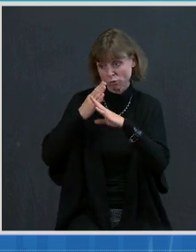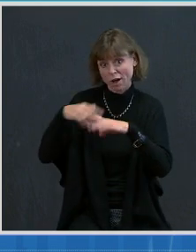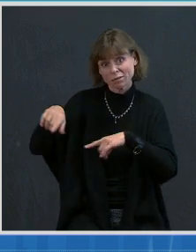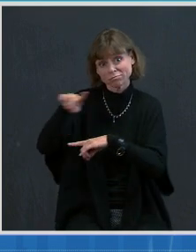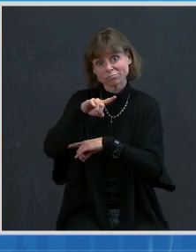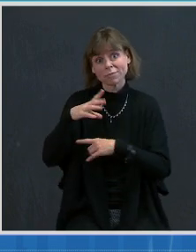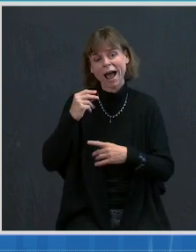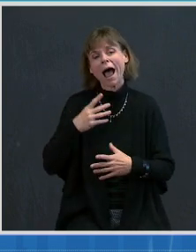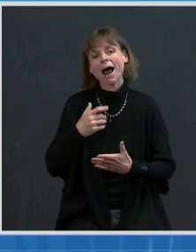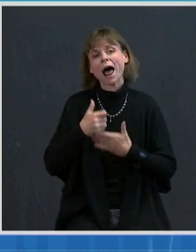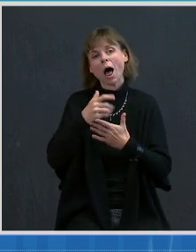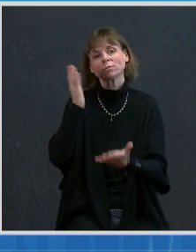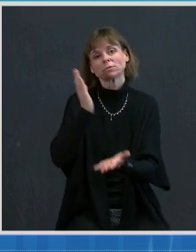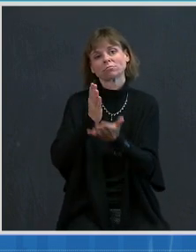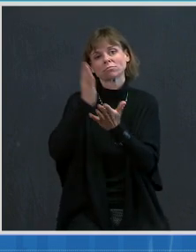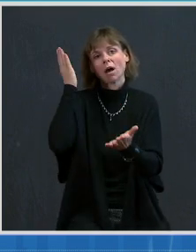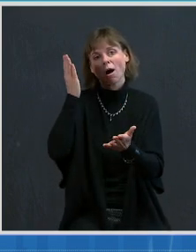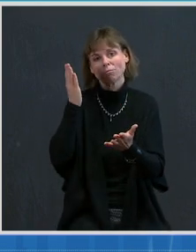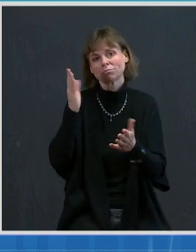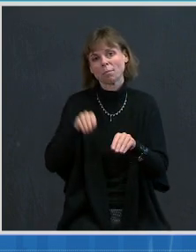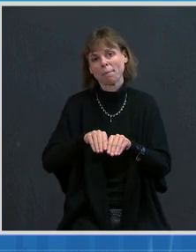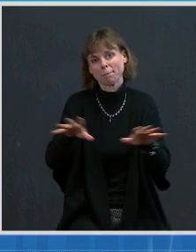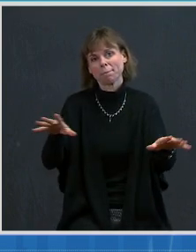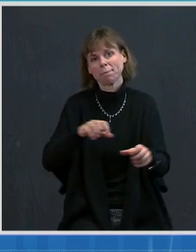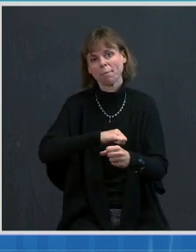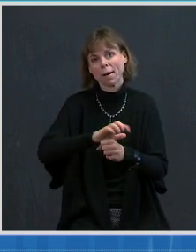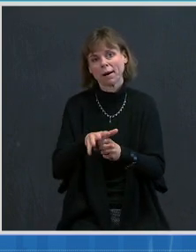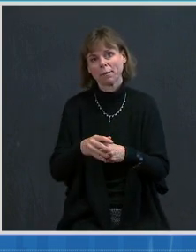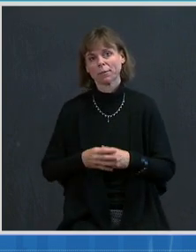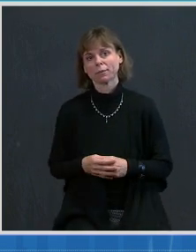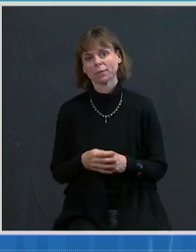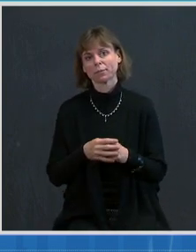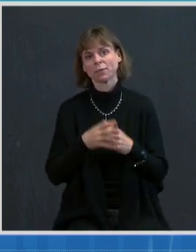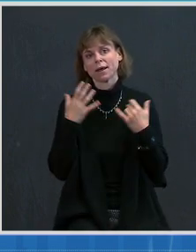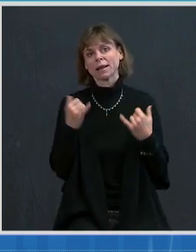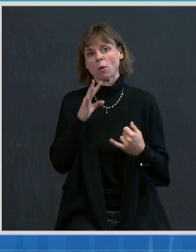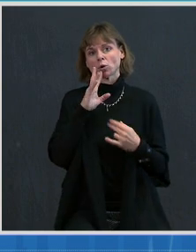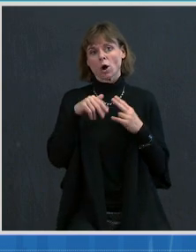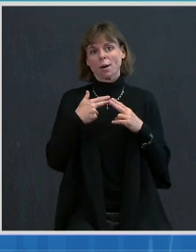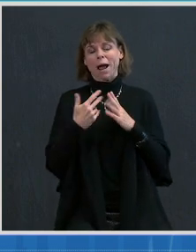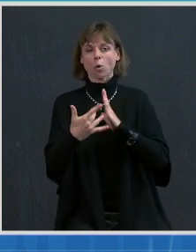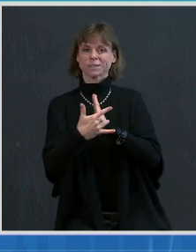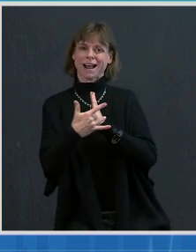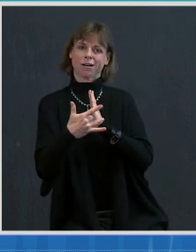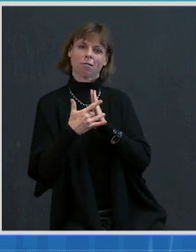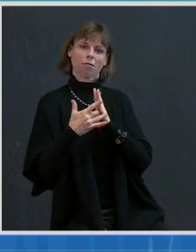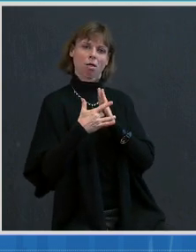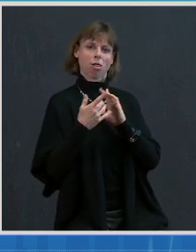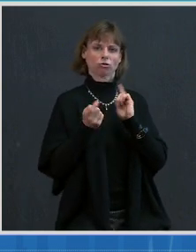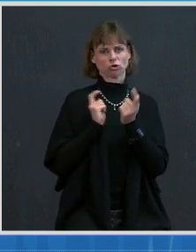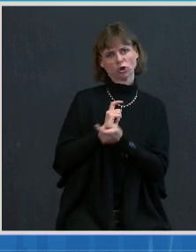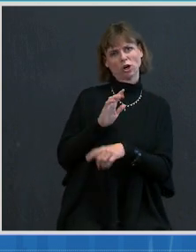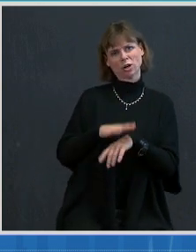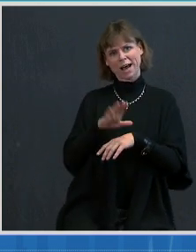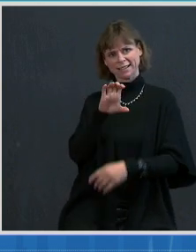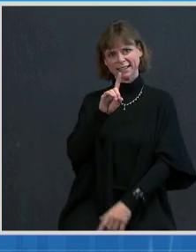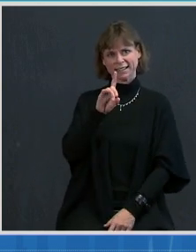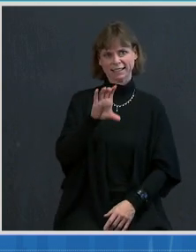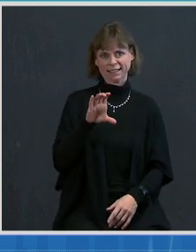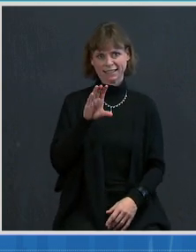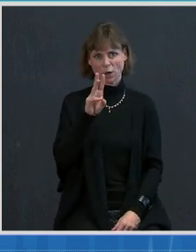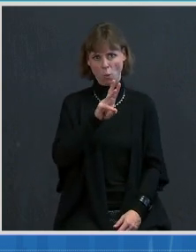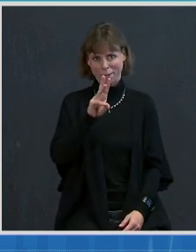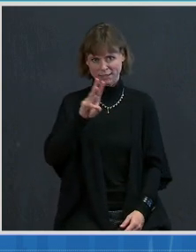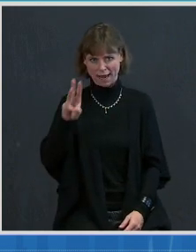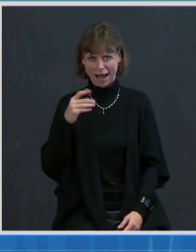Finally, I want to briefly discuss a technical update to our vaccination data on the CDC website. I know many of you watch our data